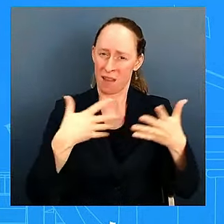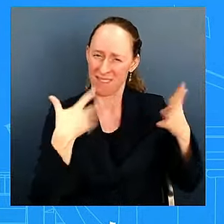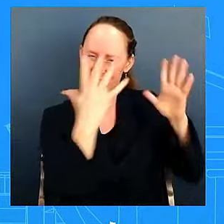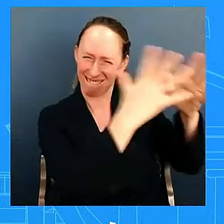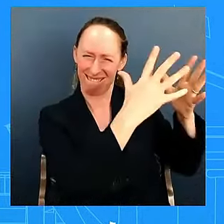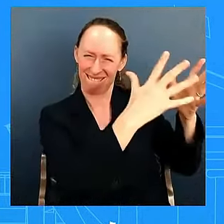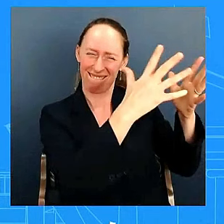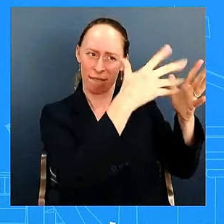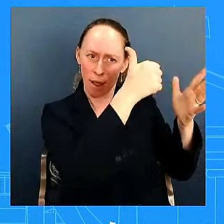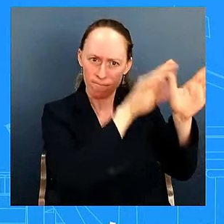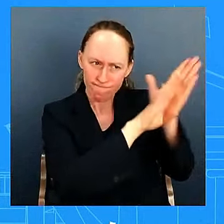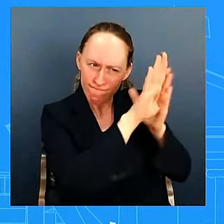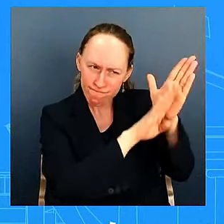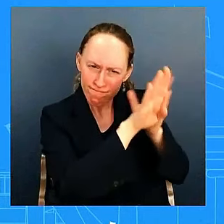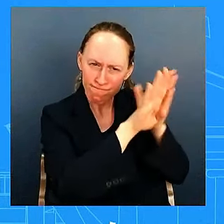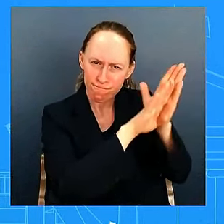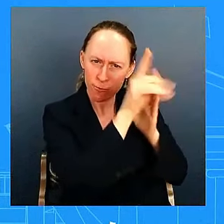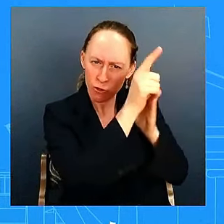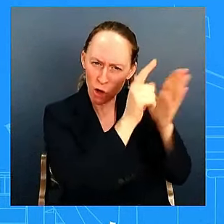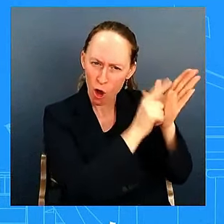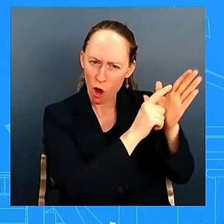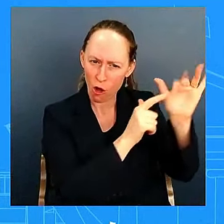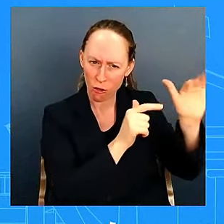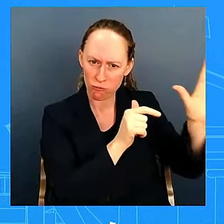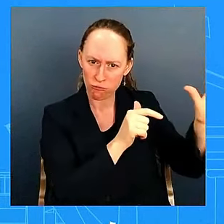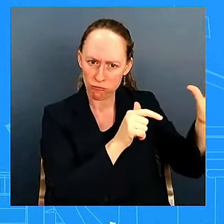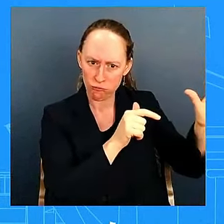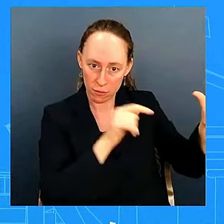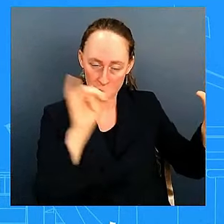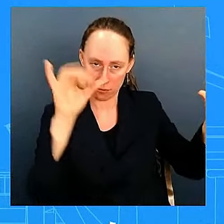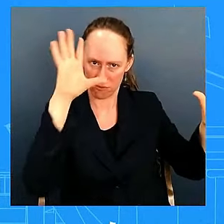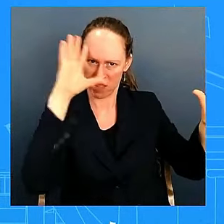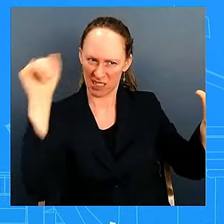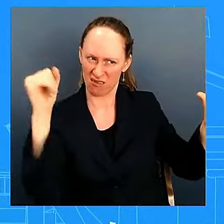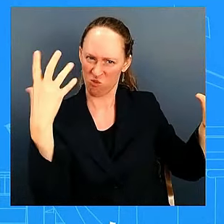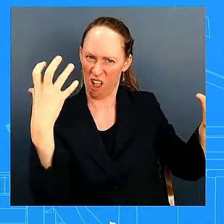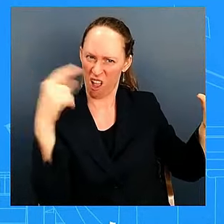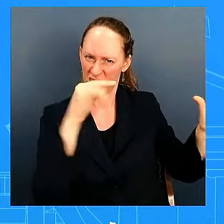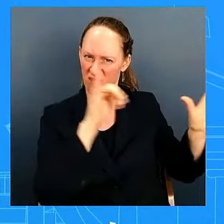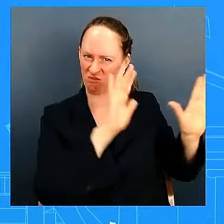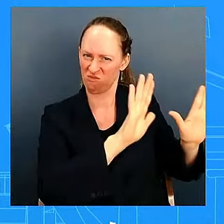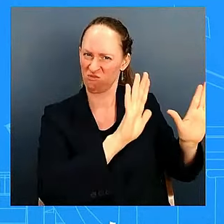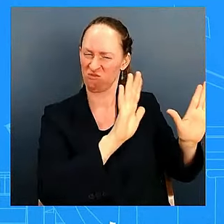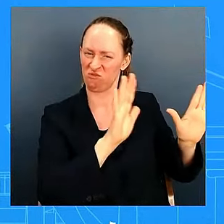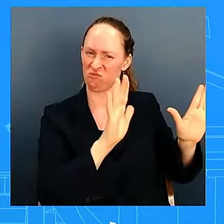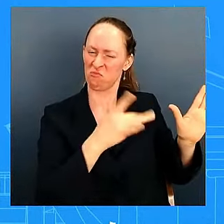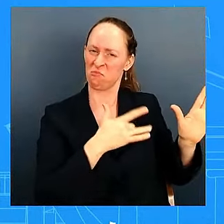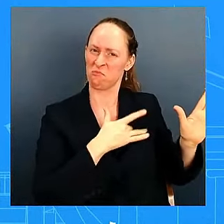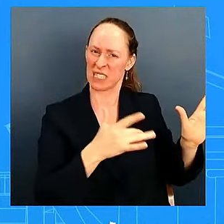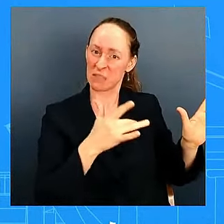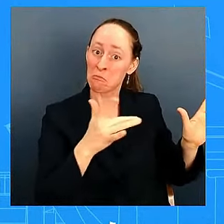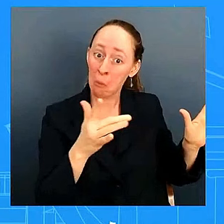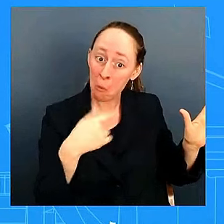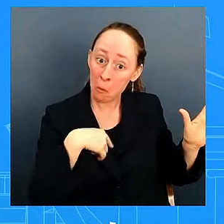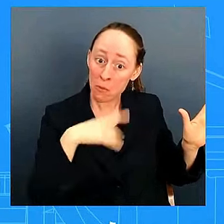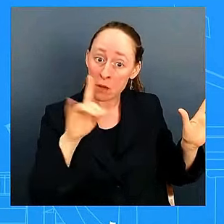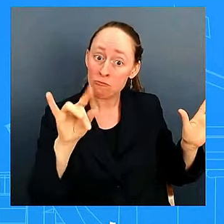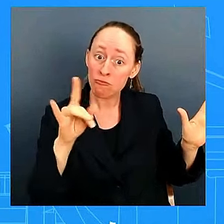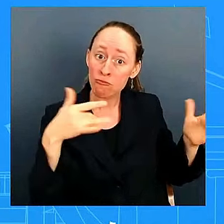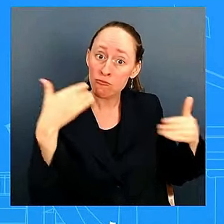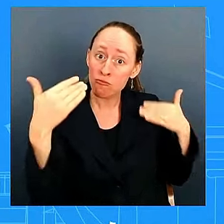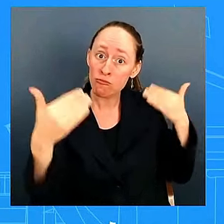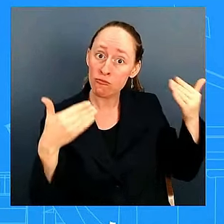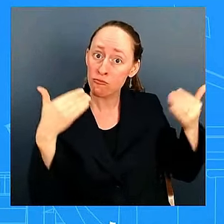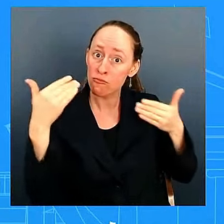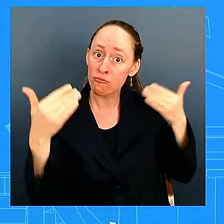he did that's the way he wants to do it and we took time to do that and we believe it was going to move forward this is said we're working with